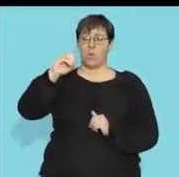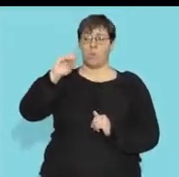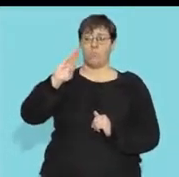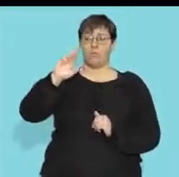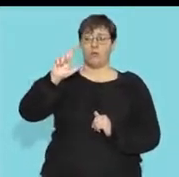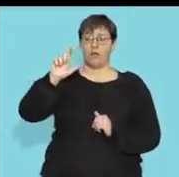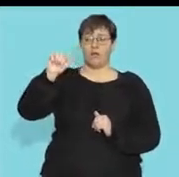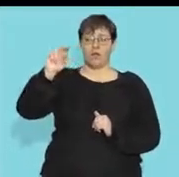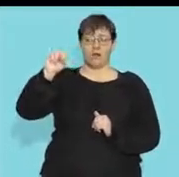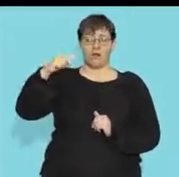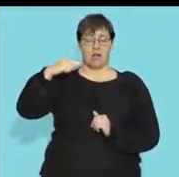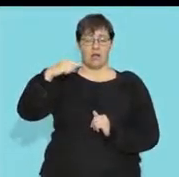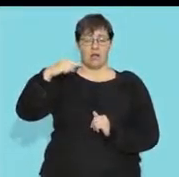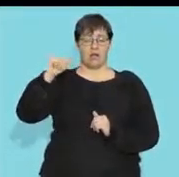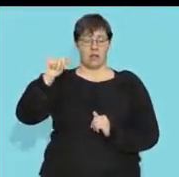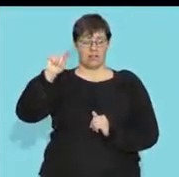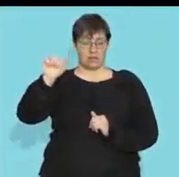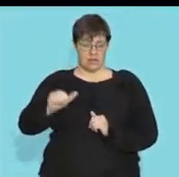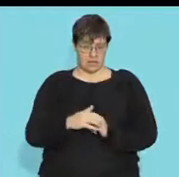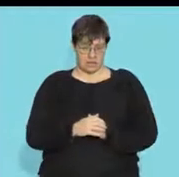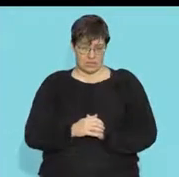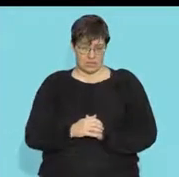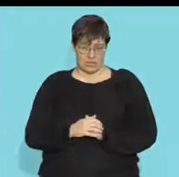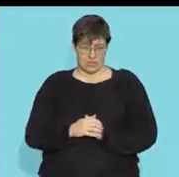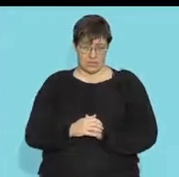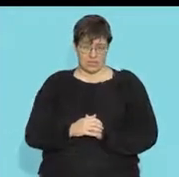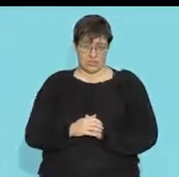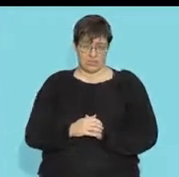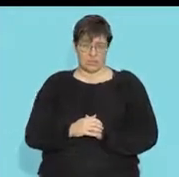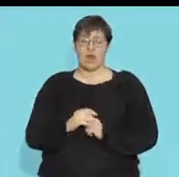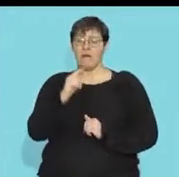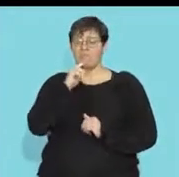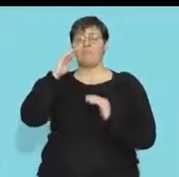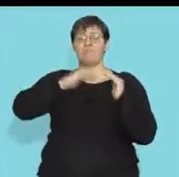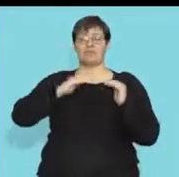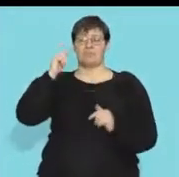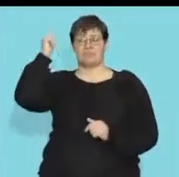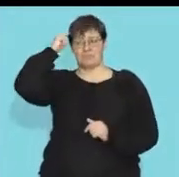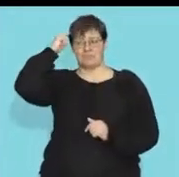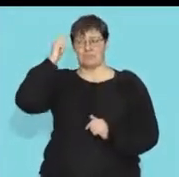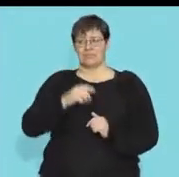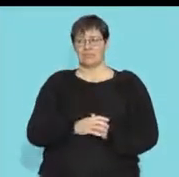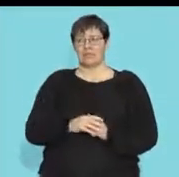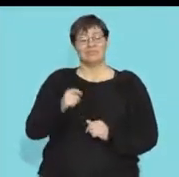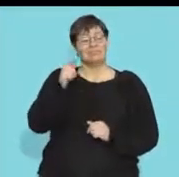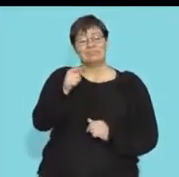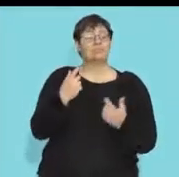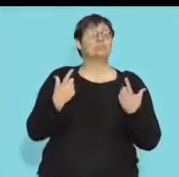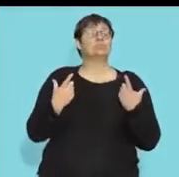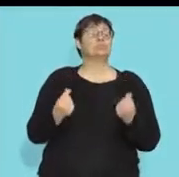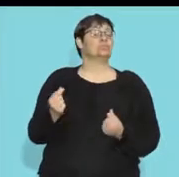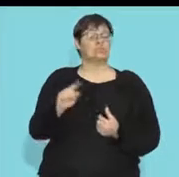and what it is if we look at it it's the brain stem it's the very bottom part of my brain and what the medulla